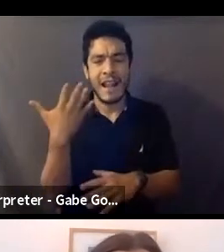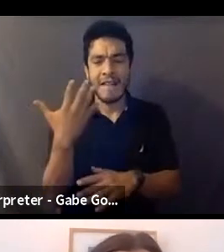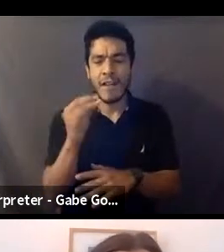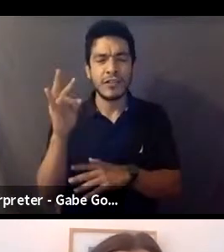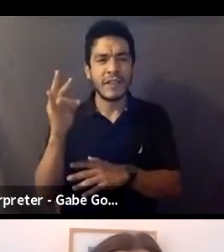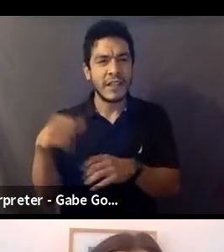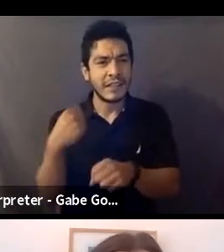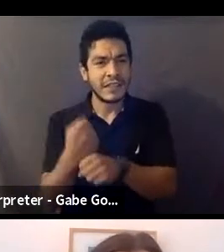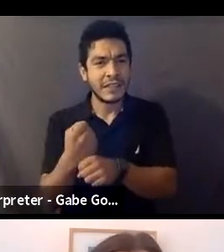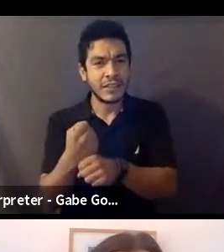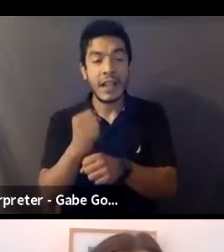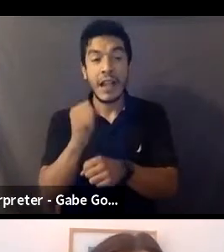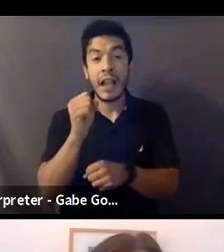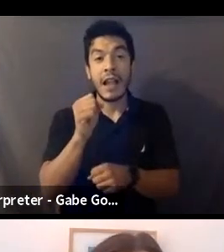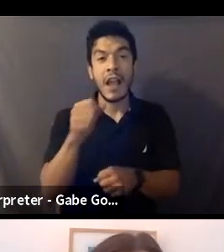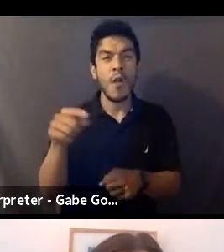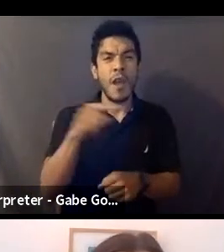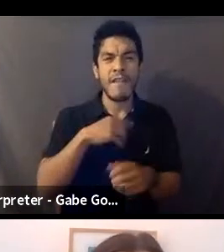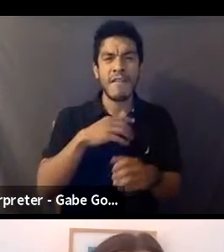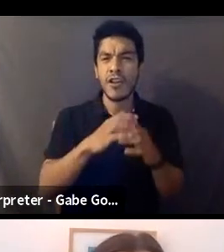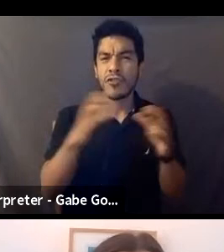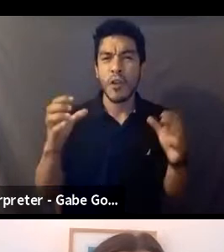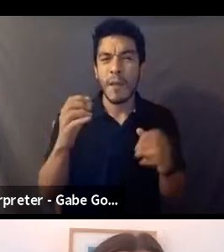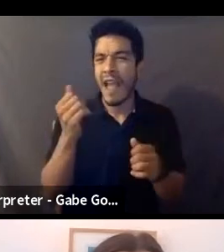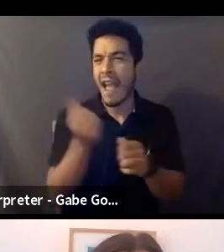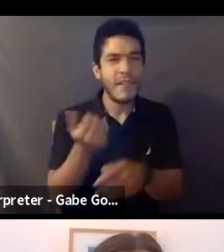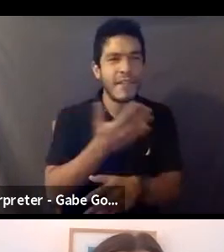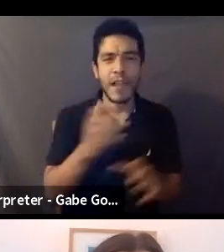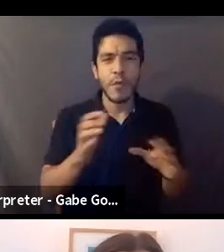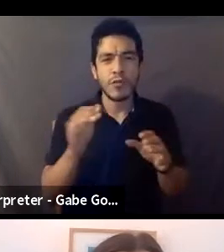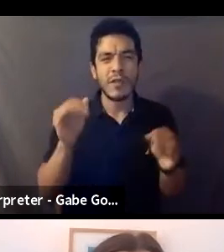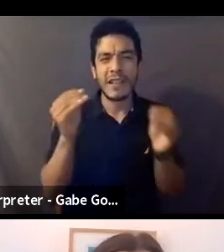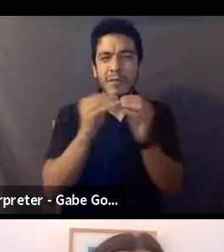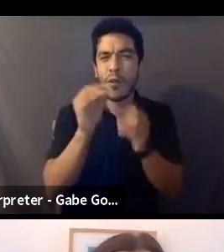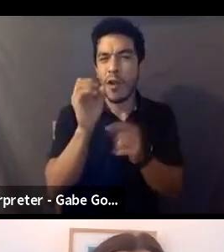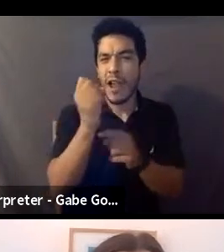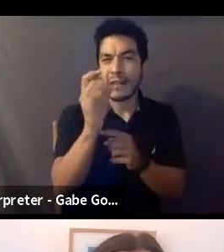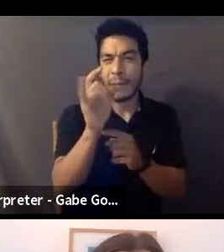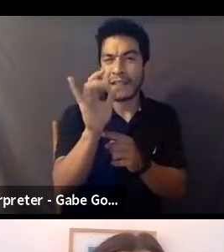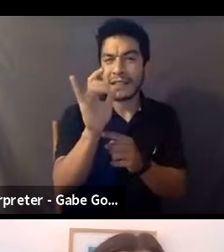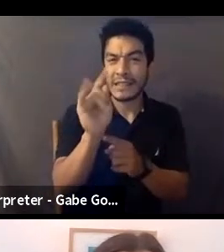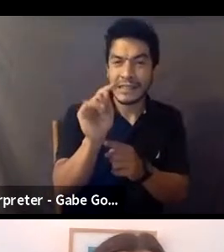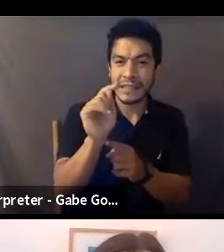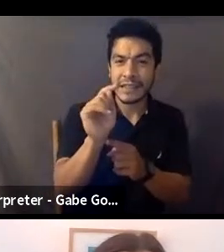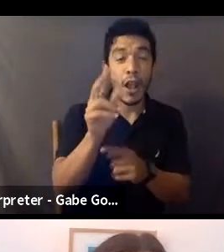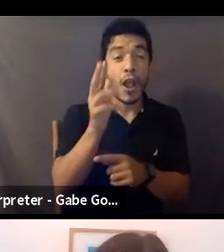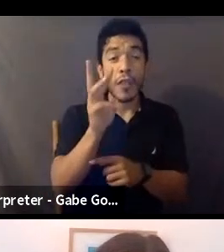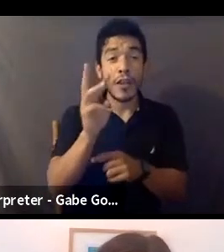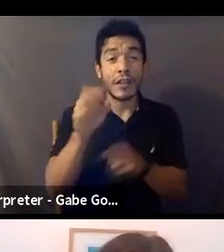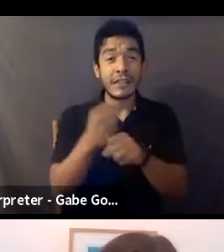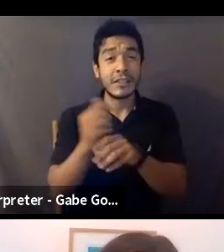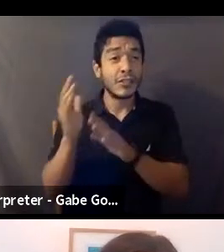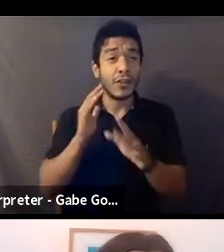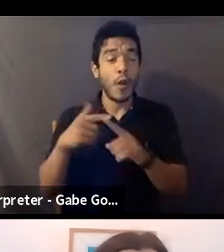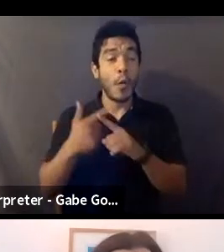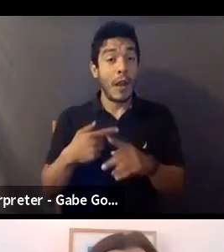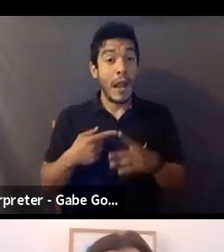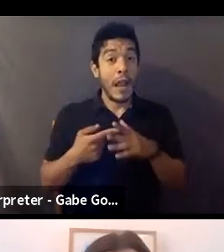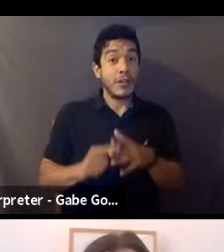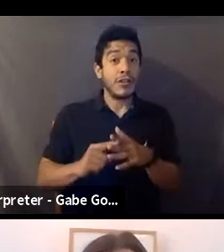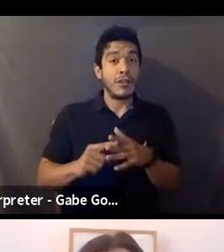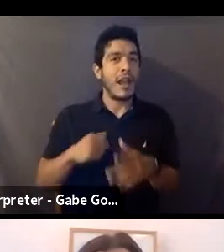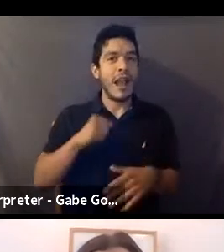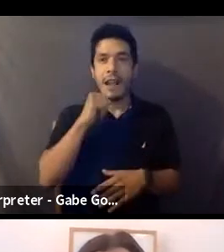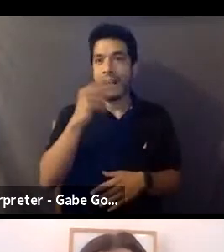everywhere. Everything we're doing is more explicit than ever before. That 36 years ago, when I started in my career, they did